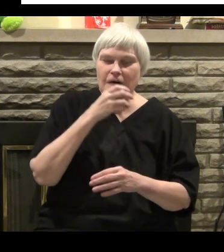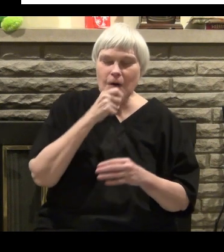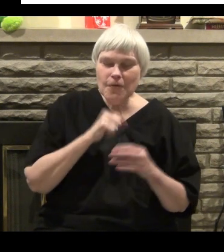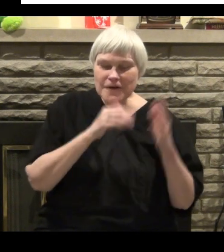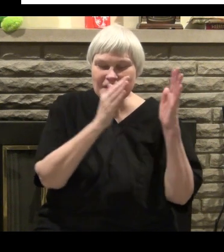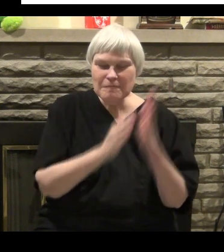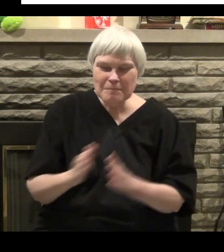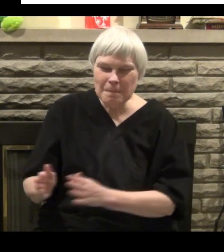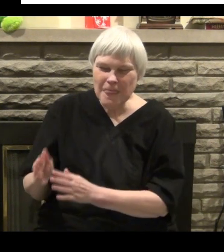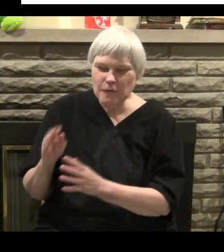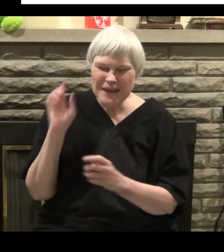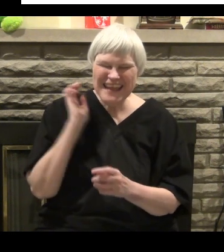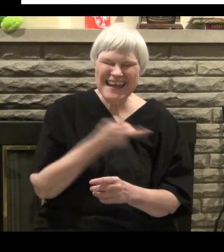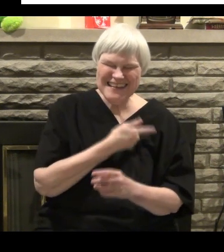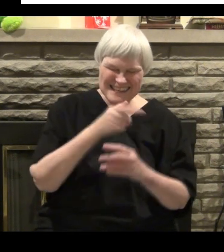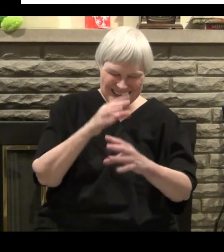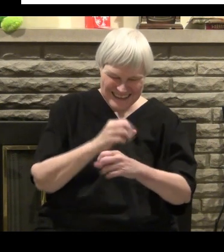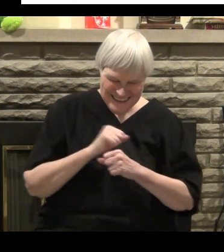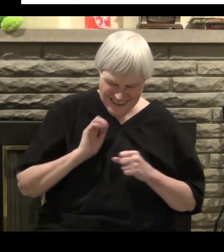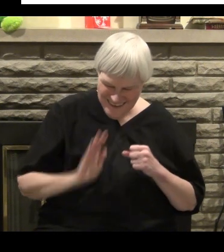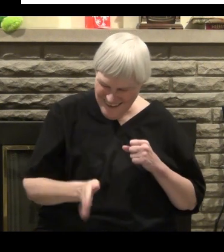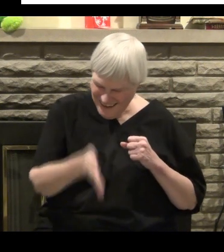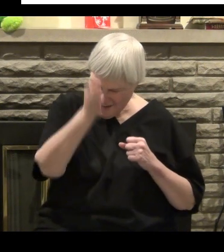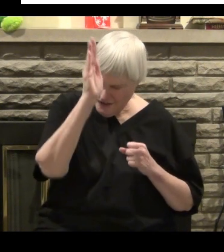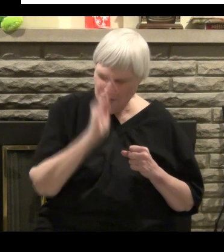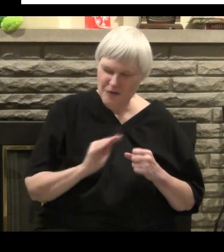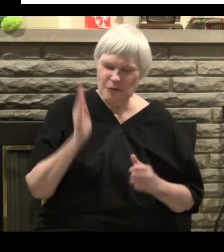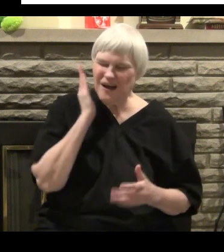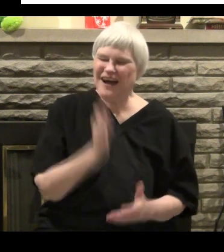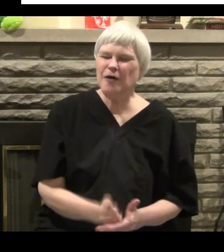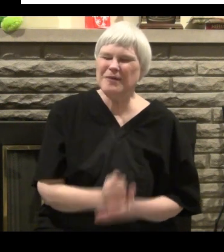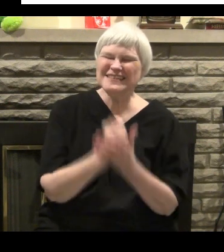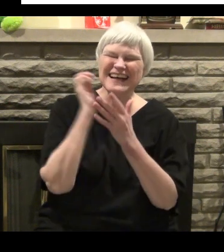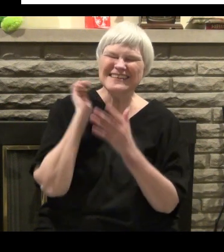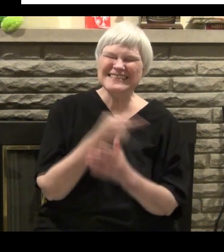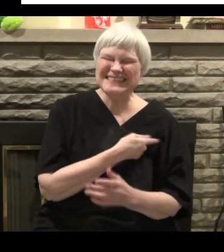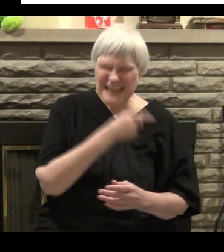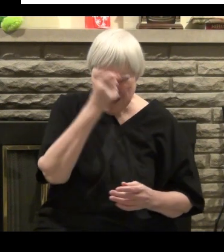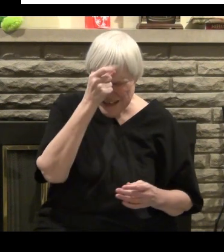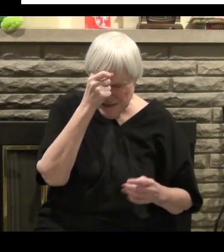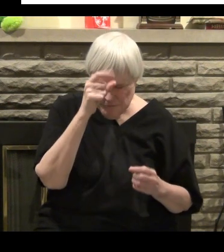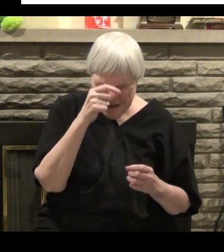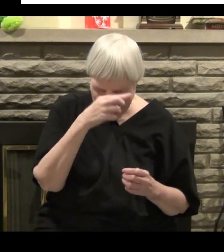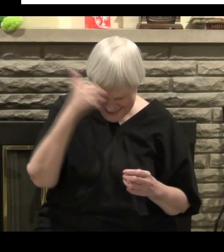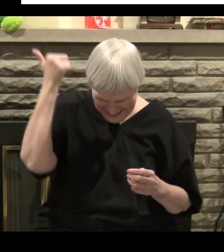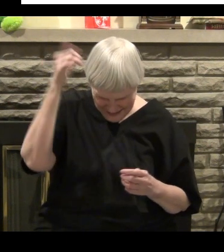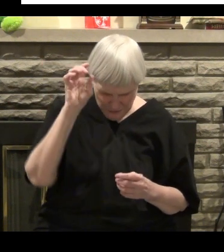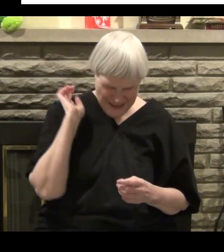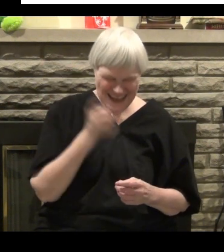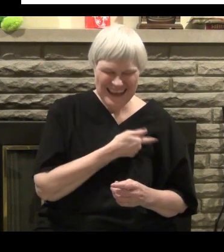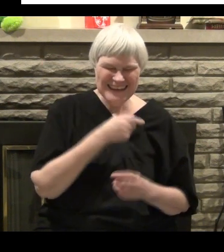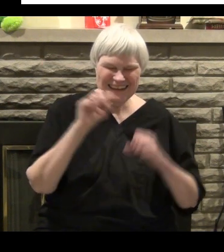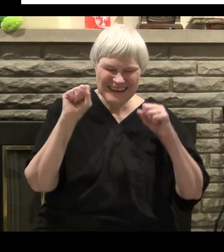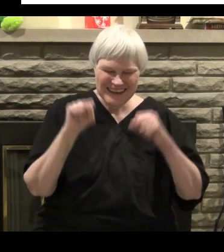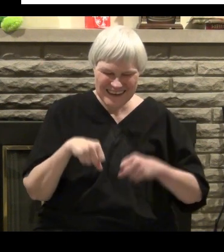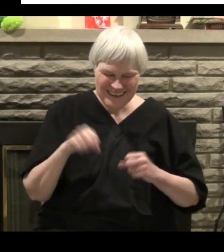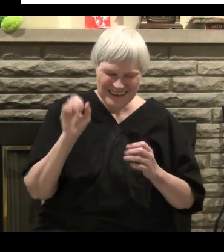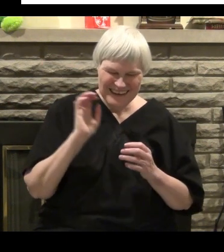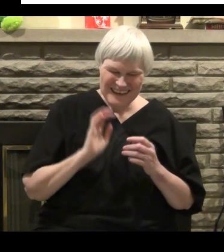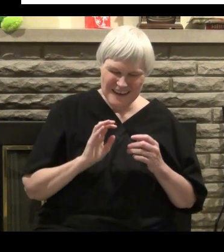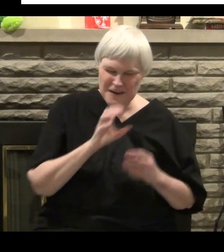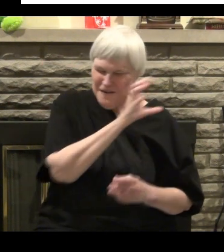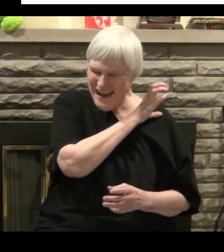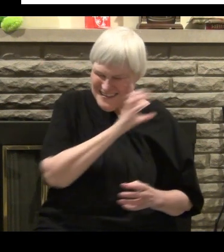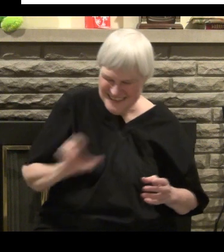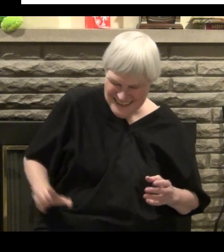the Lord kind of brings you back to points in your life points things out to you. And you see I'd already believed